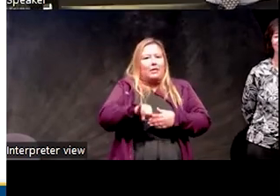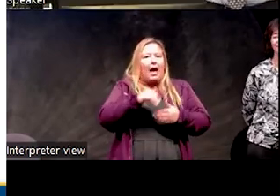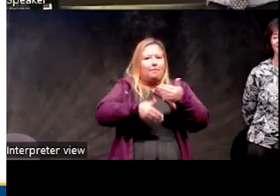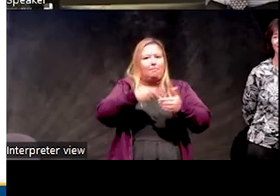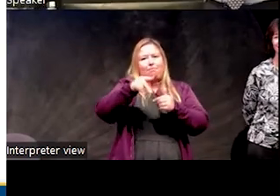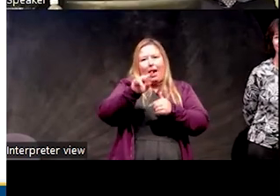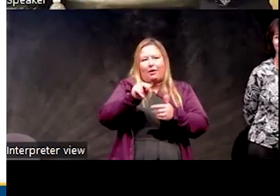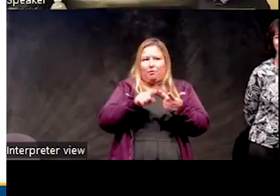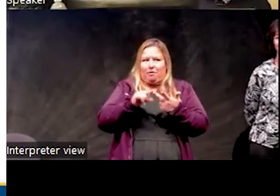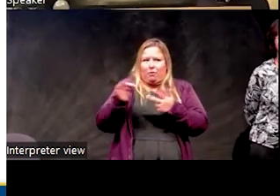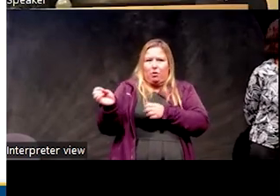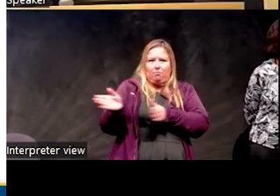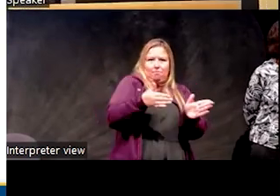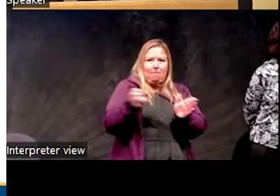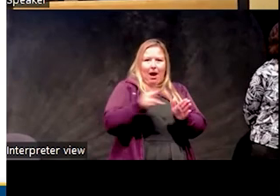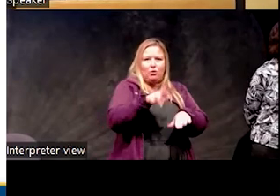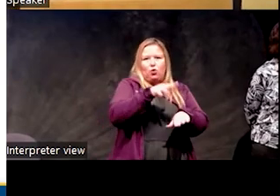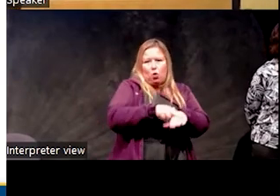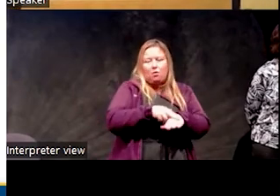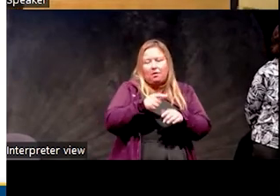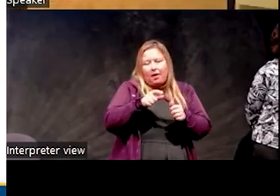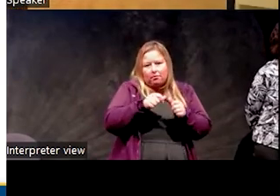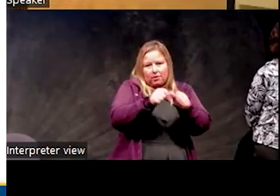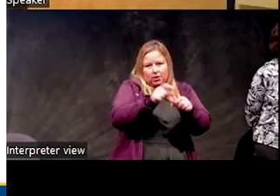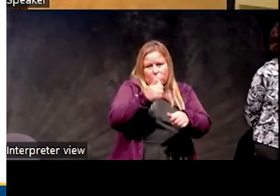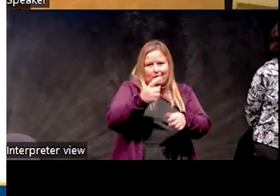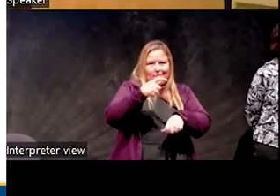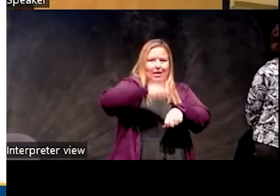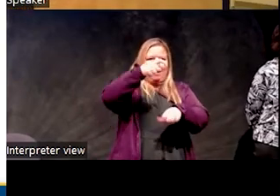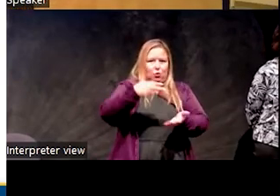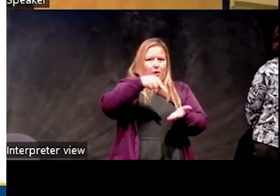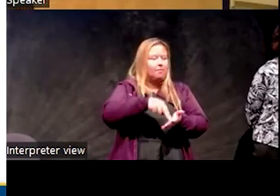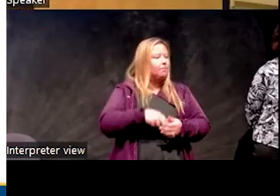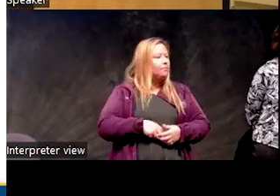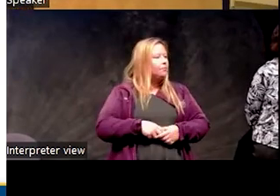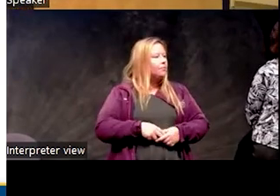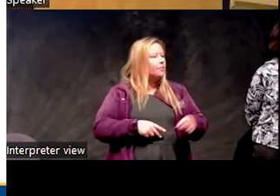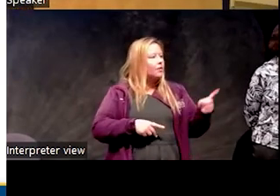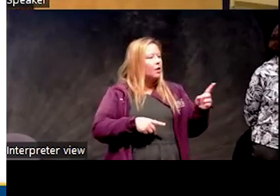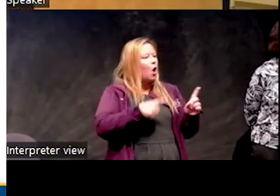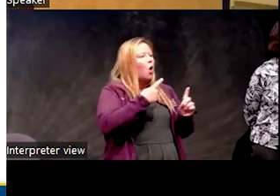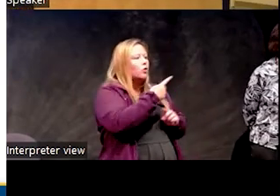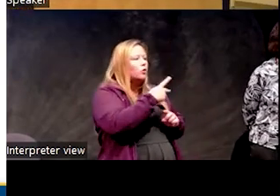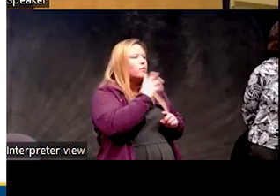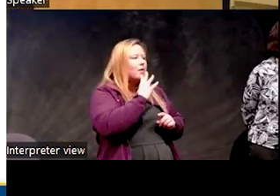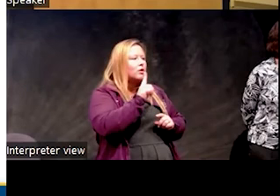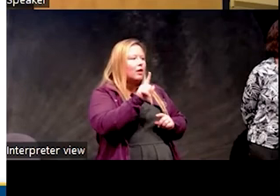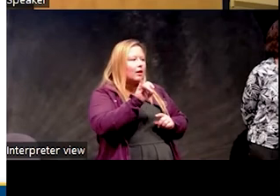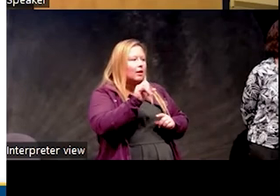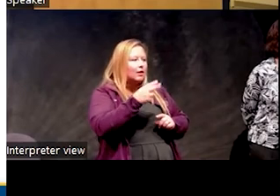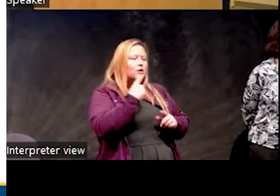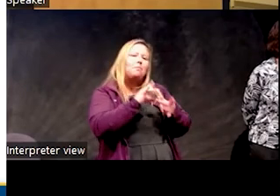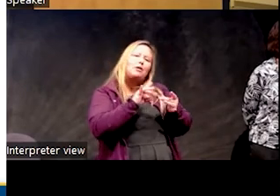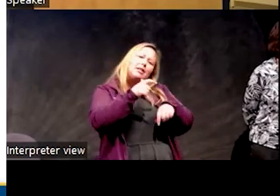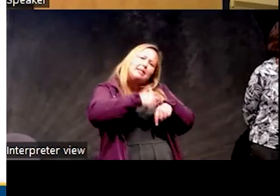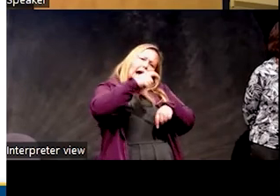Can you imagine also the environment, as you mentioned, or maybe, Disha, you mentioned the lights for, uh, and there are some